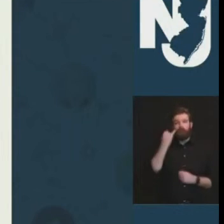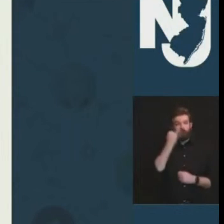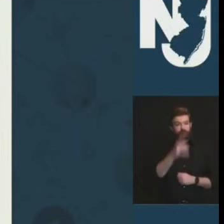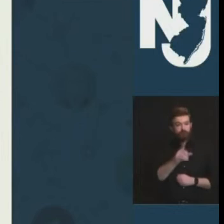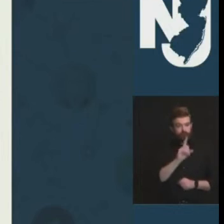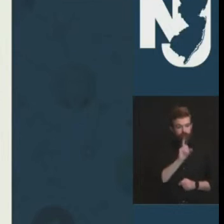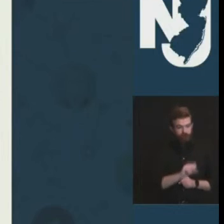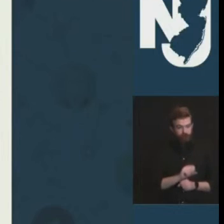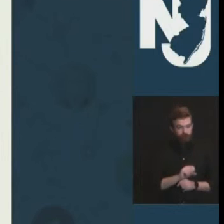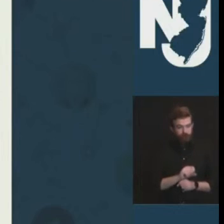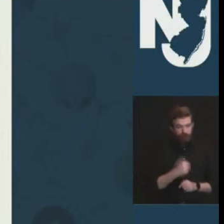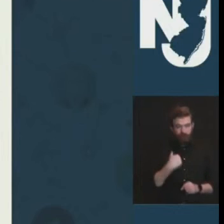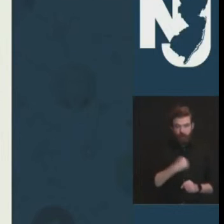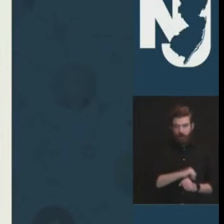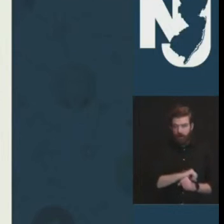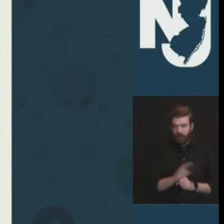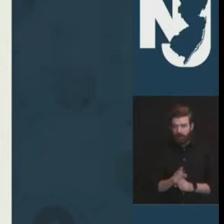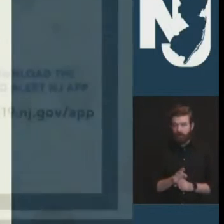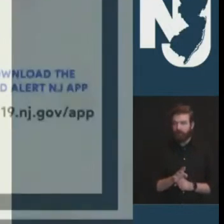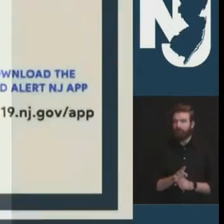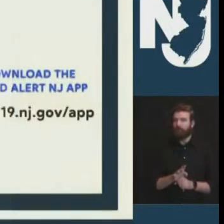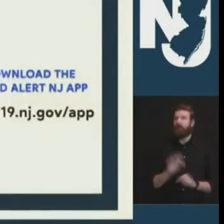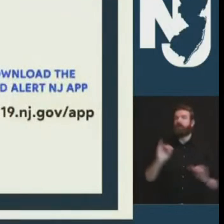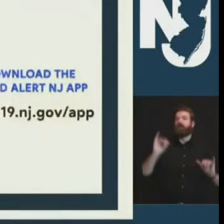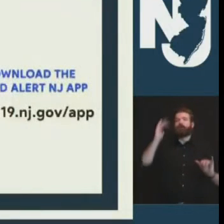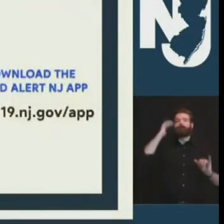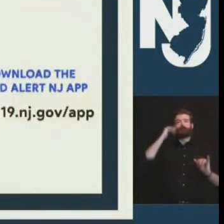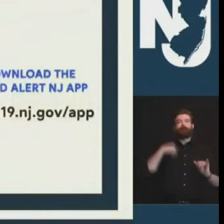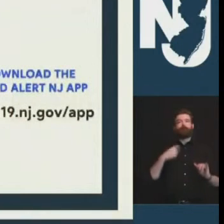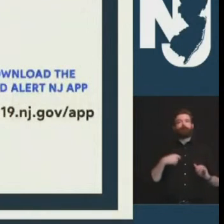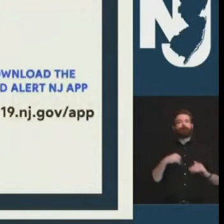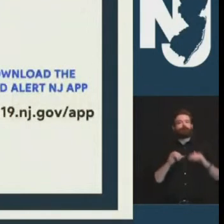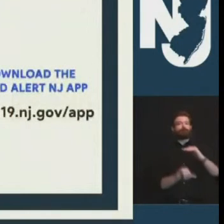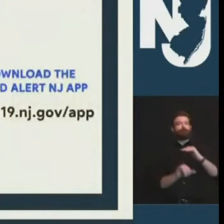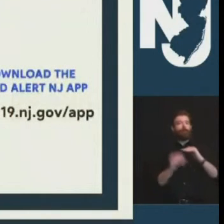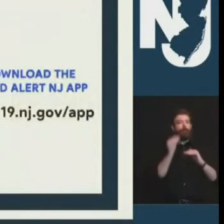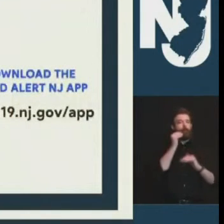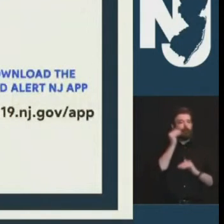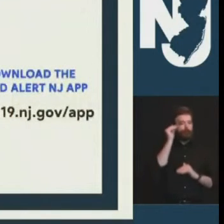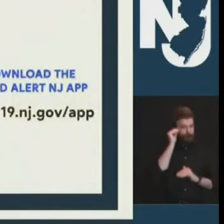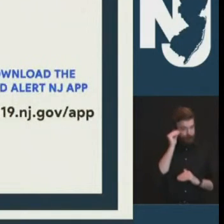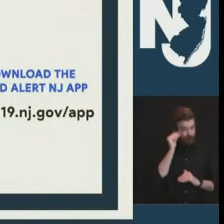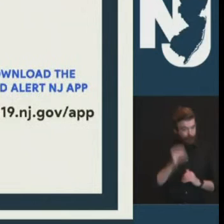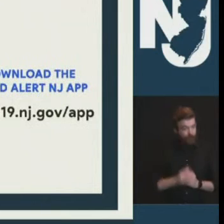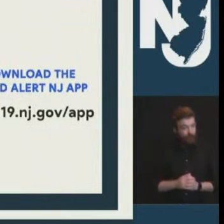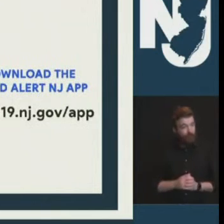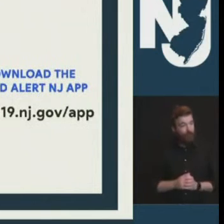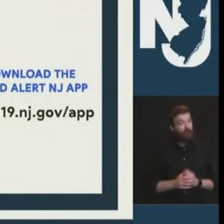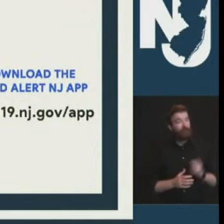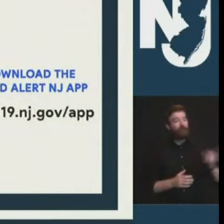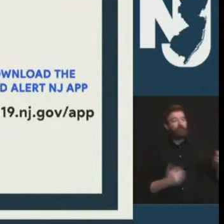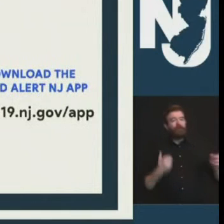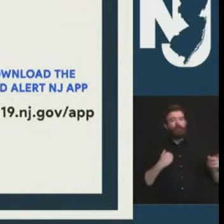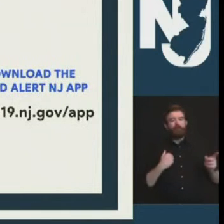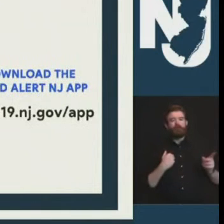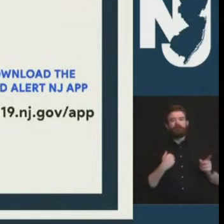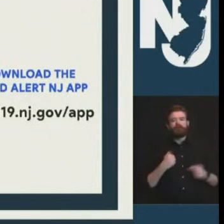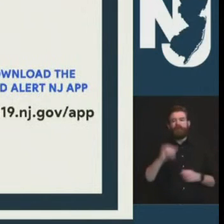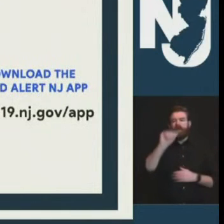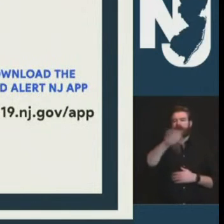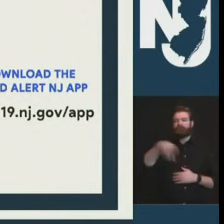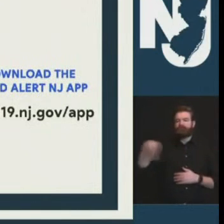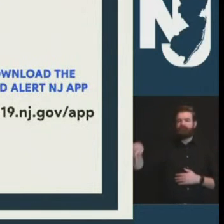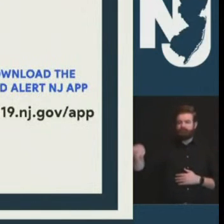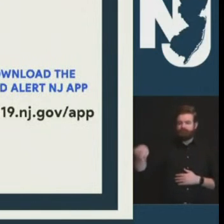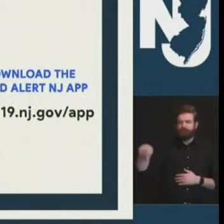also urge you to download the covid alert nj app to your smartphone which is also a vital tool for